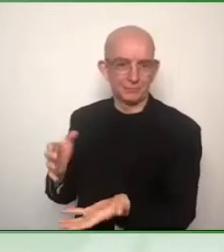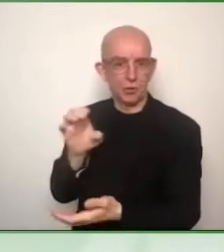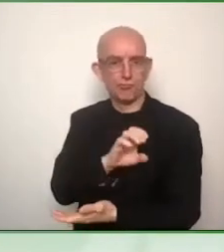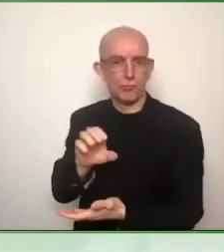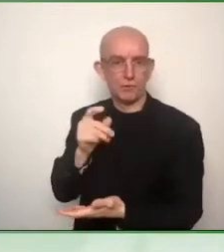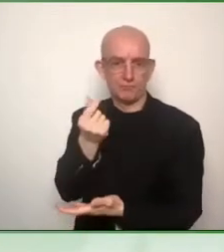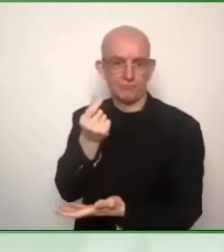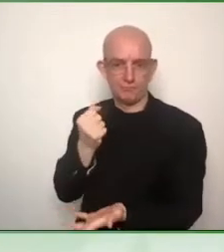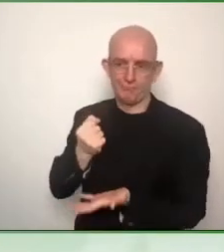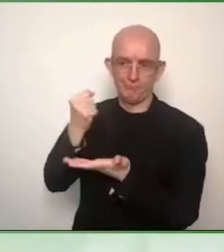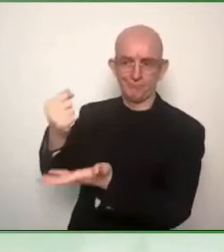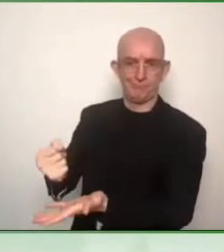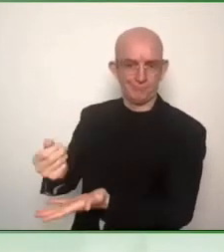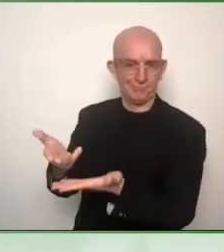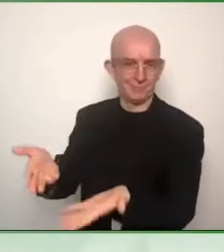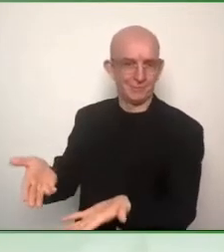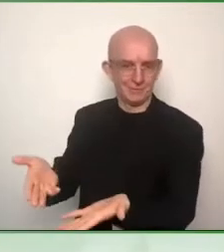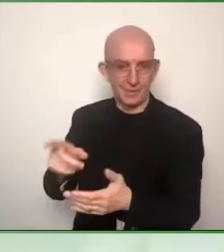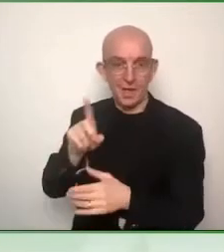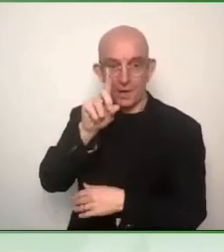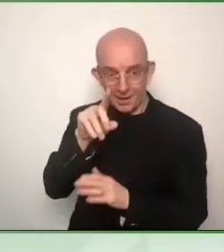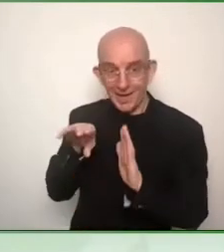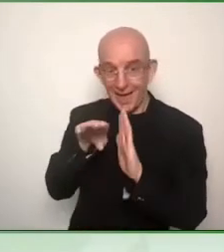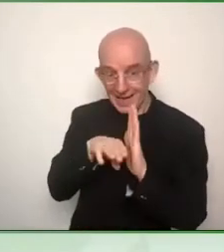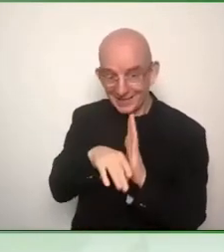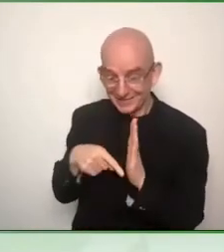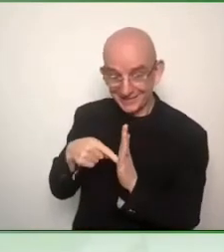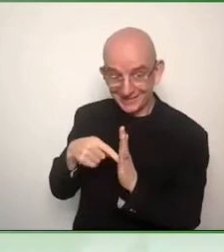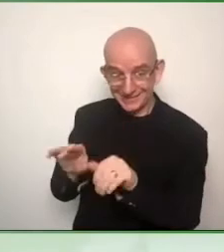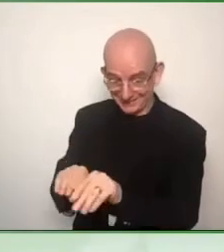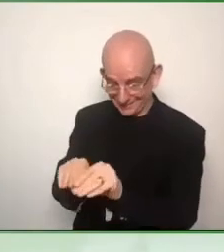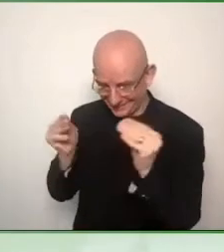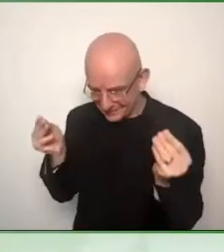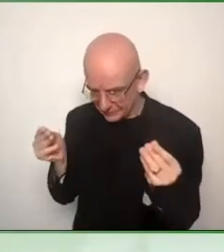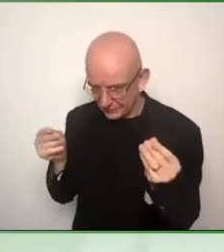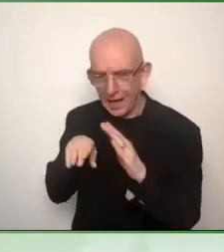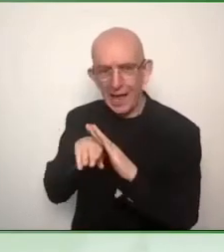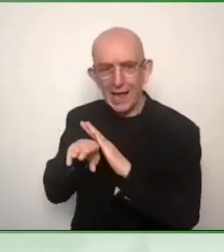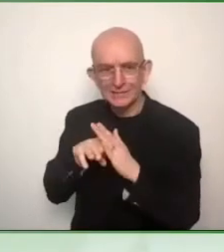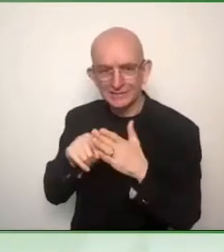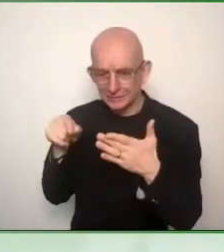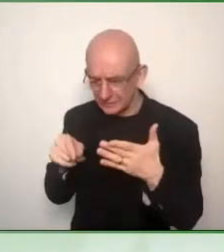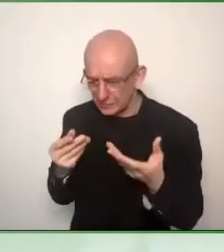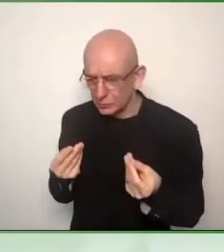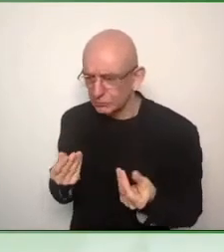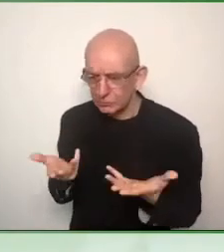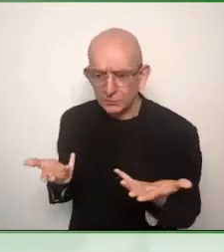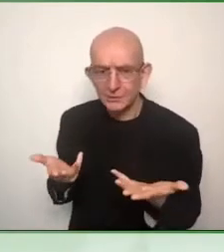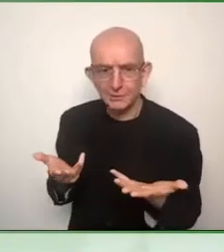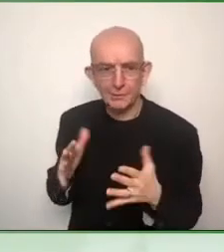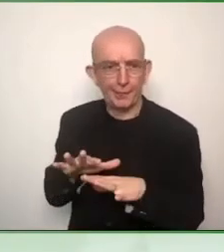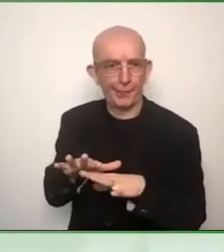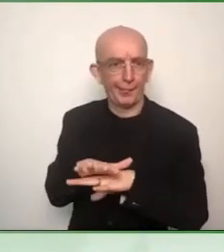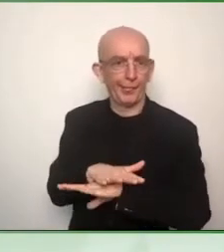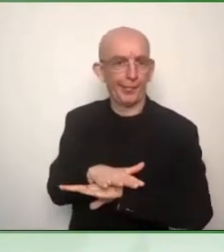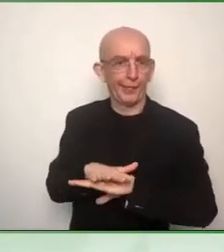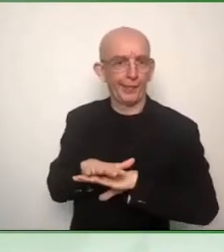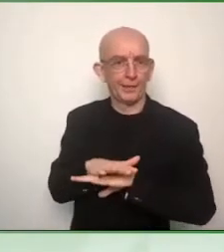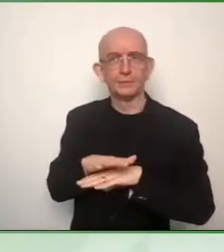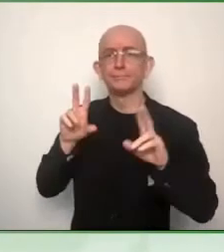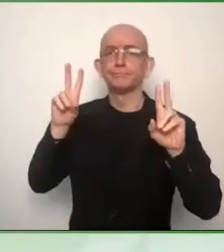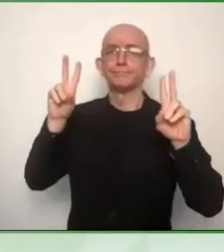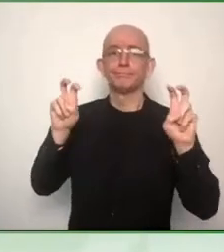is a link with the European Accessibility Act that contains an annex with accessibility requirements for